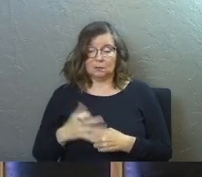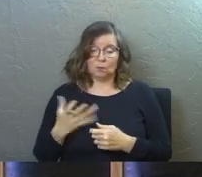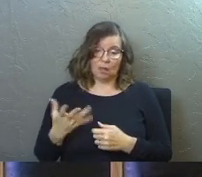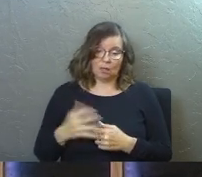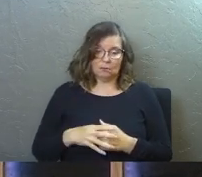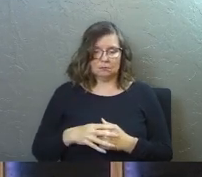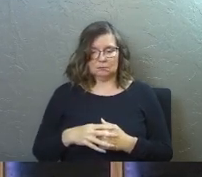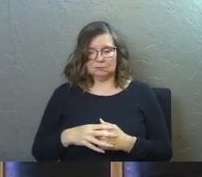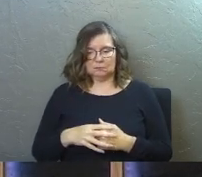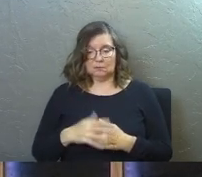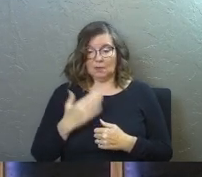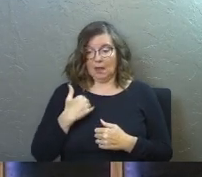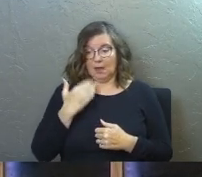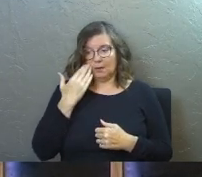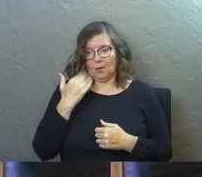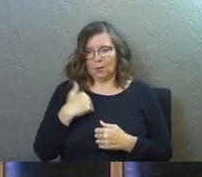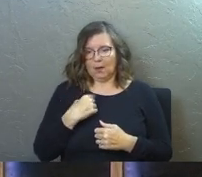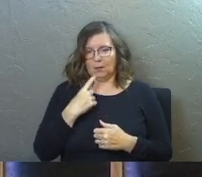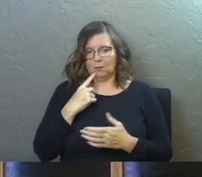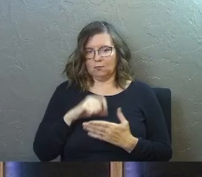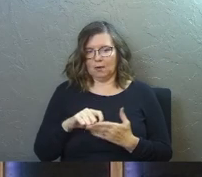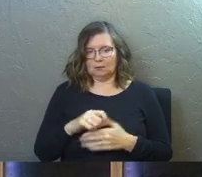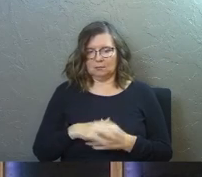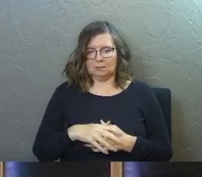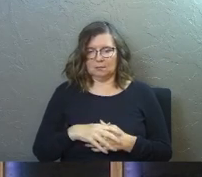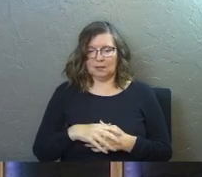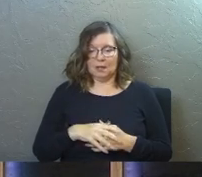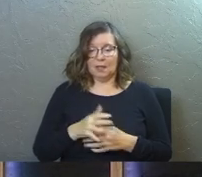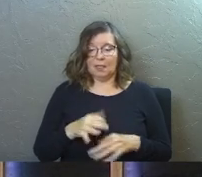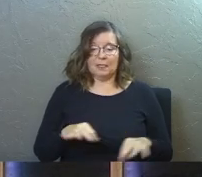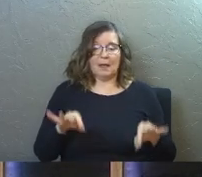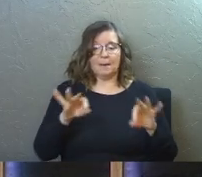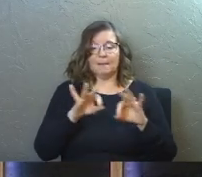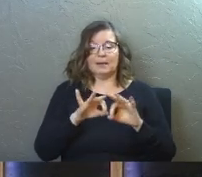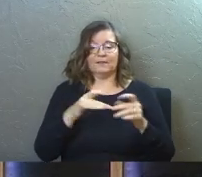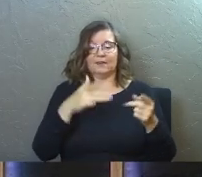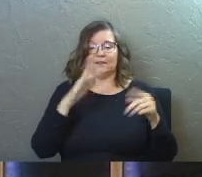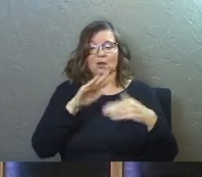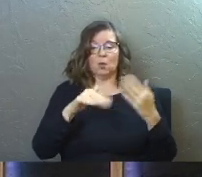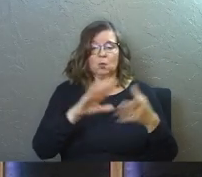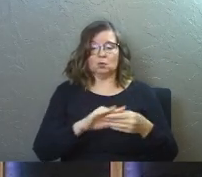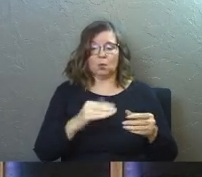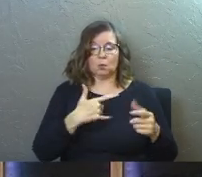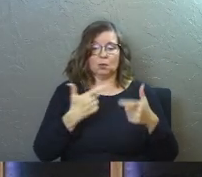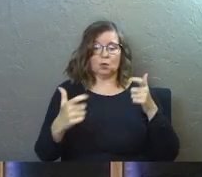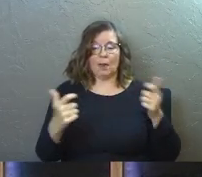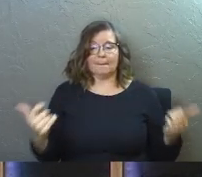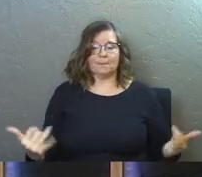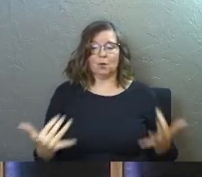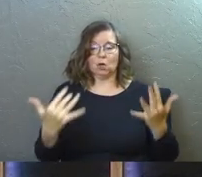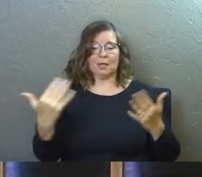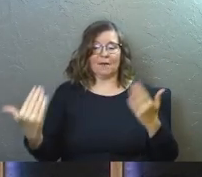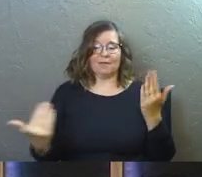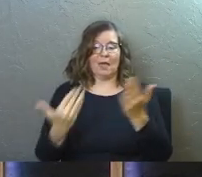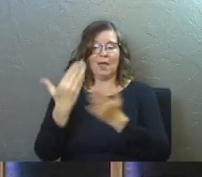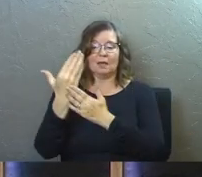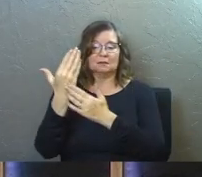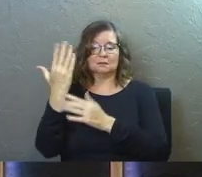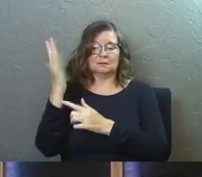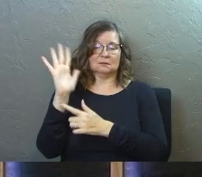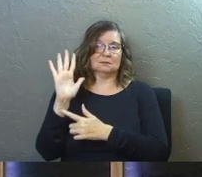Well, I know how I would. The pivotal event in the whole story was the great burning of the hand.